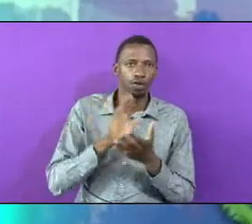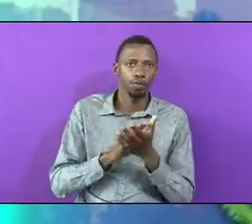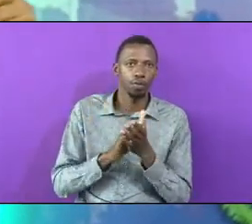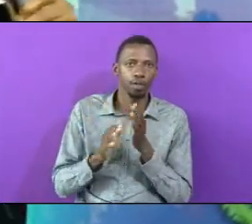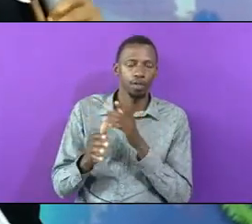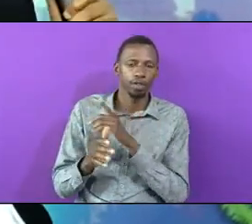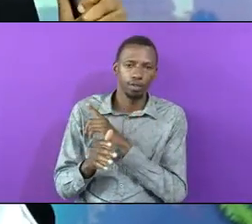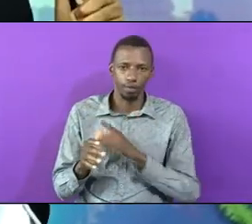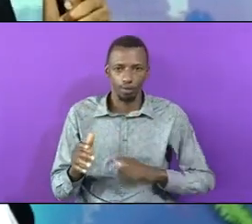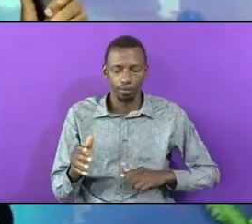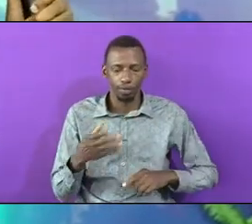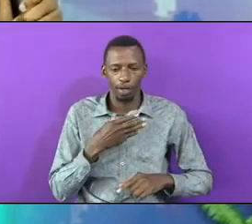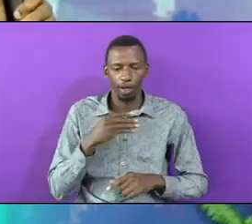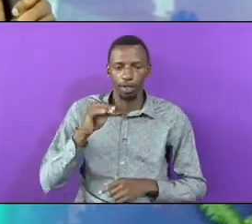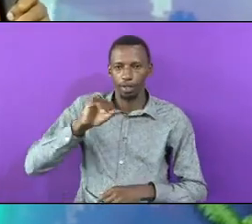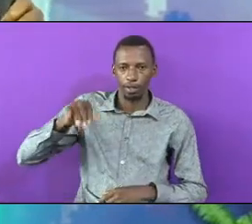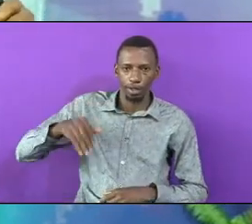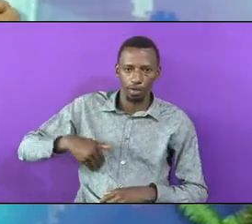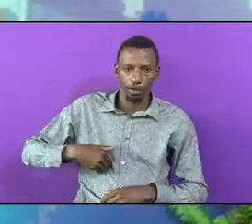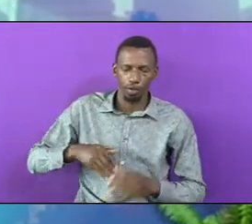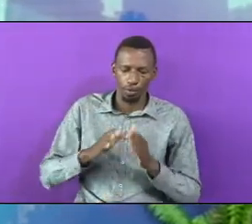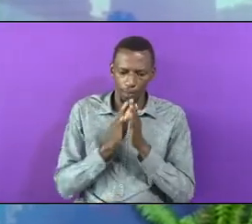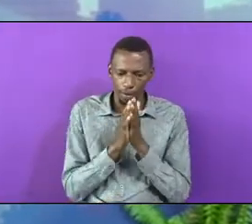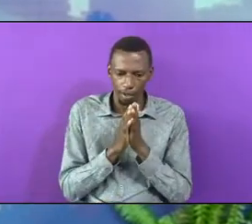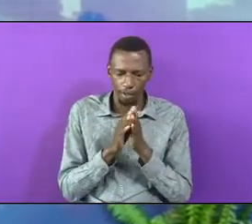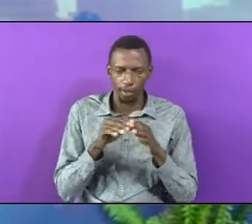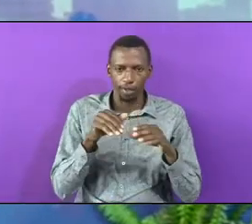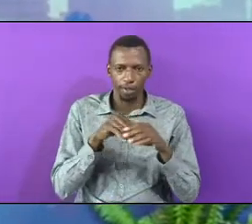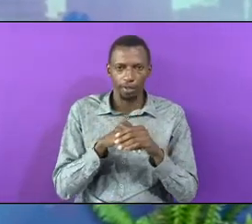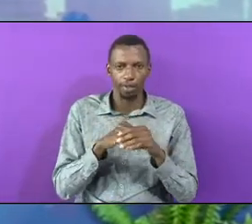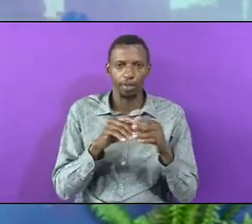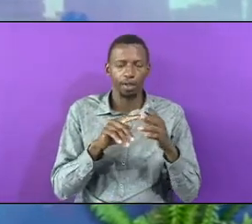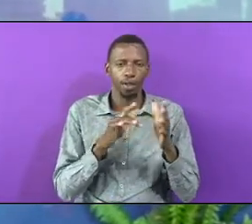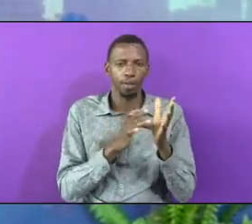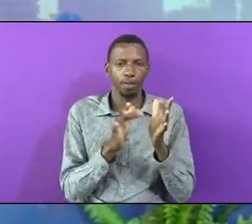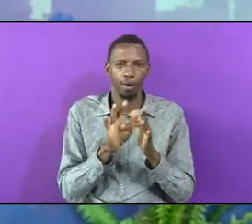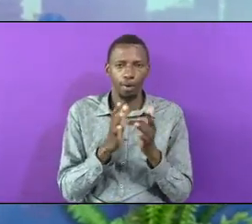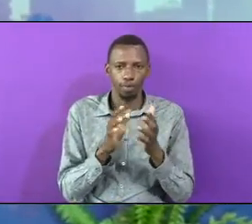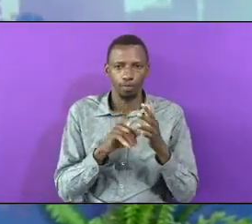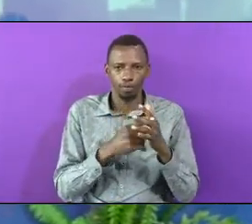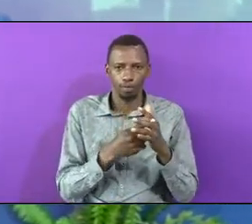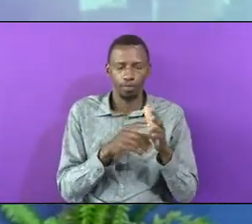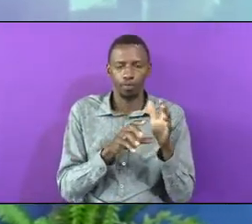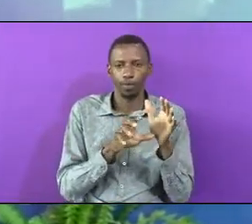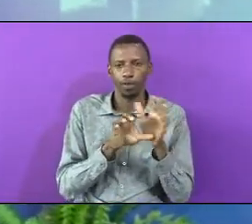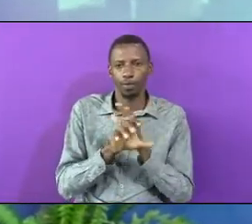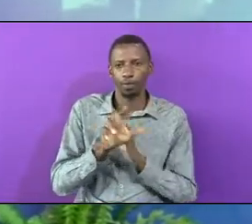And Jacob And Prayed In Genesis Verse 9